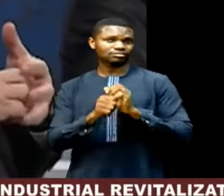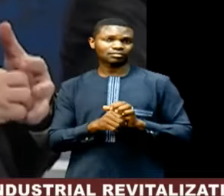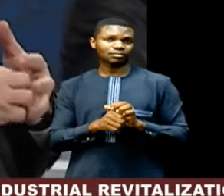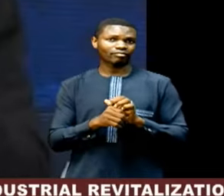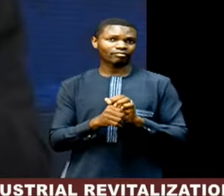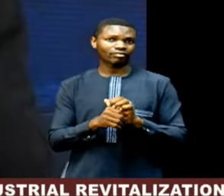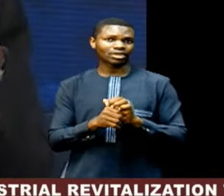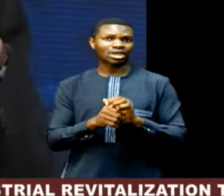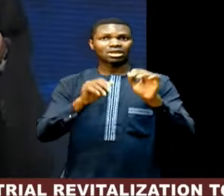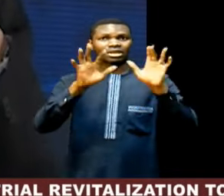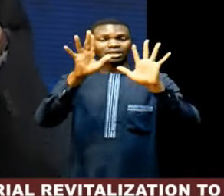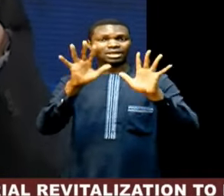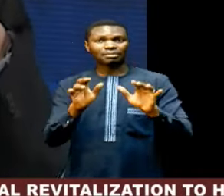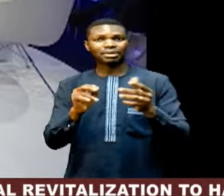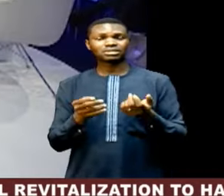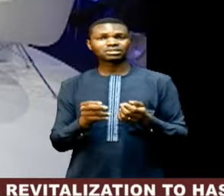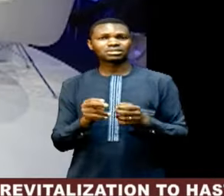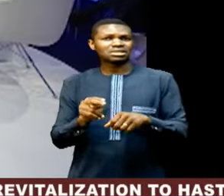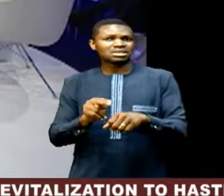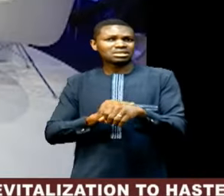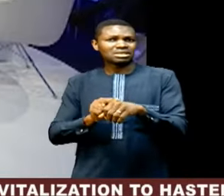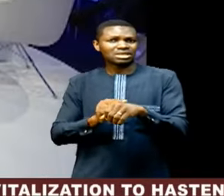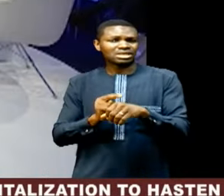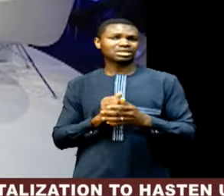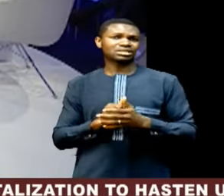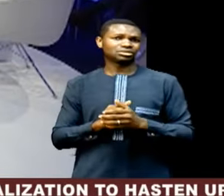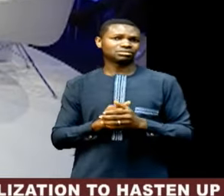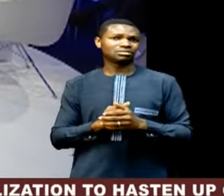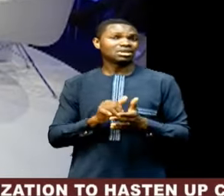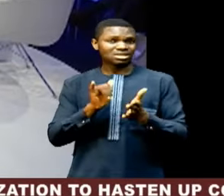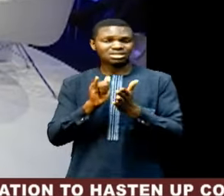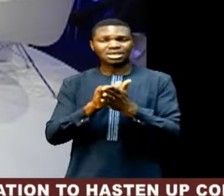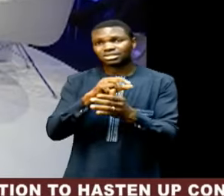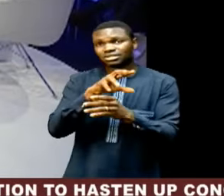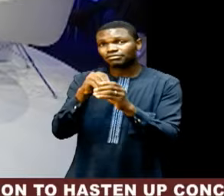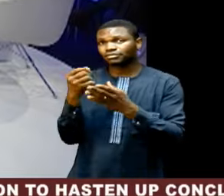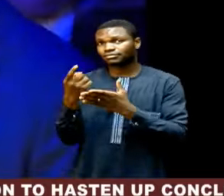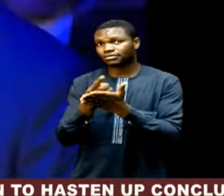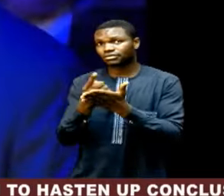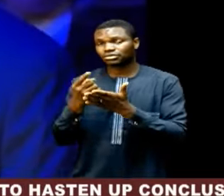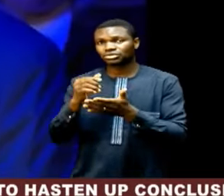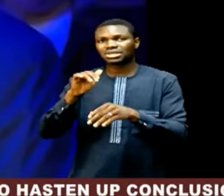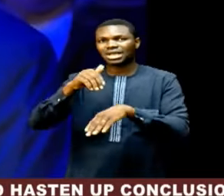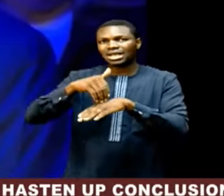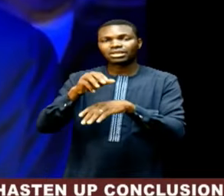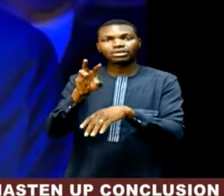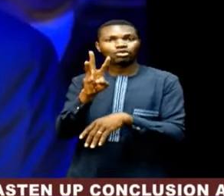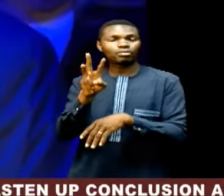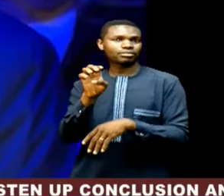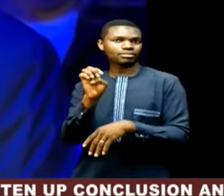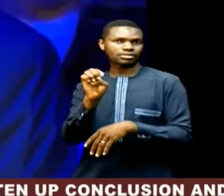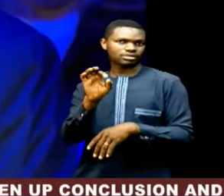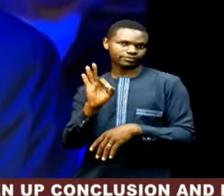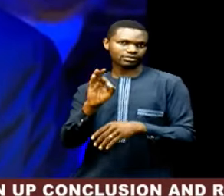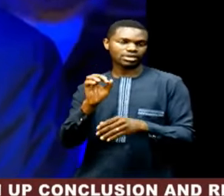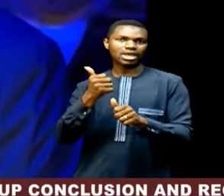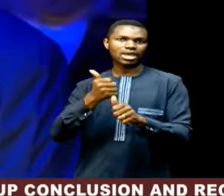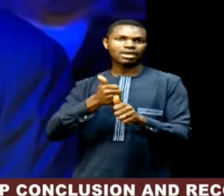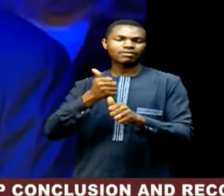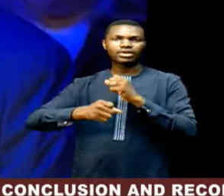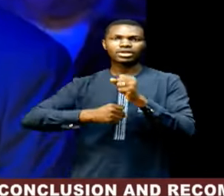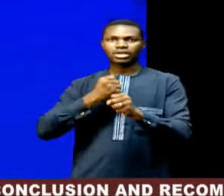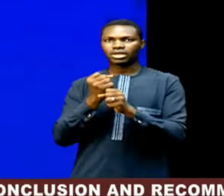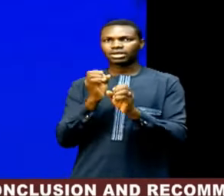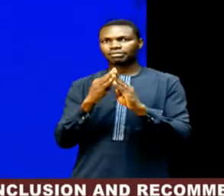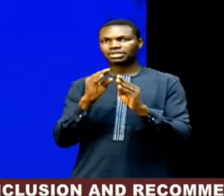nature, and energy. It's one of the core themes being discussed at the ongoing World Economic Forum's annual meeting in